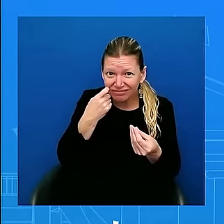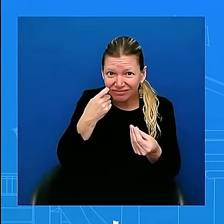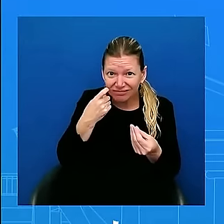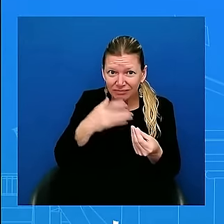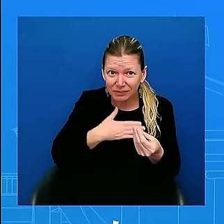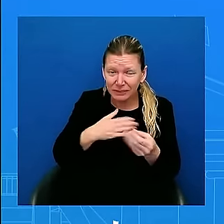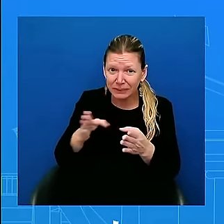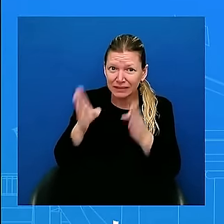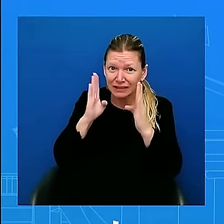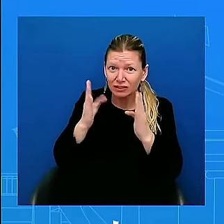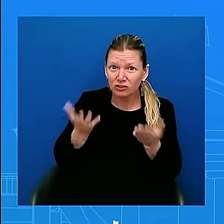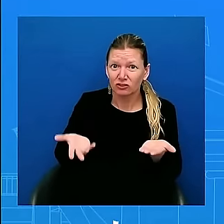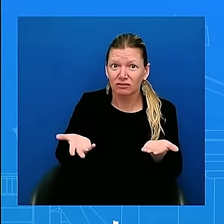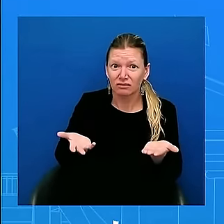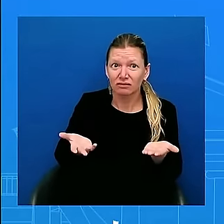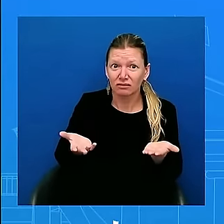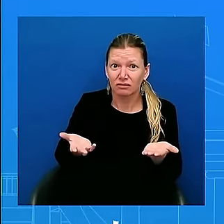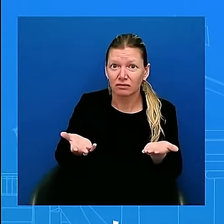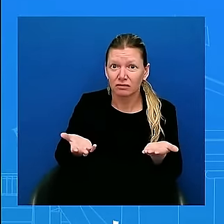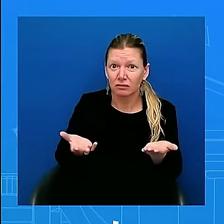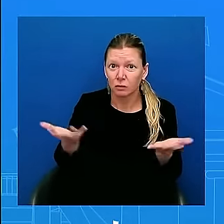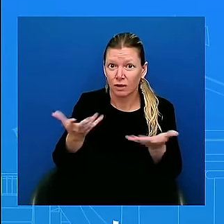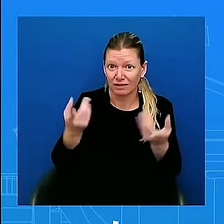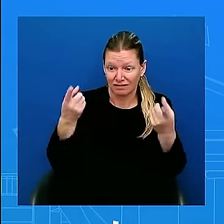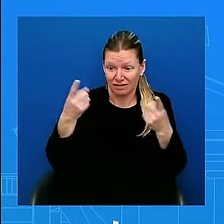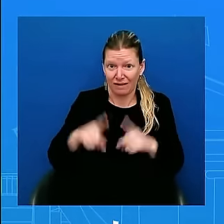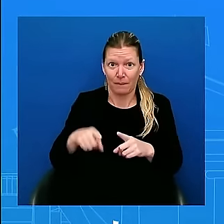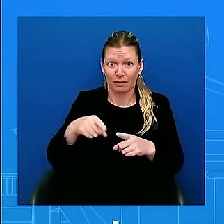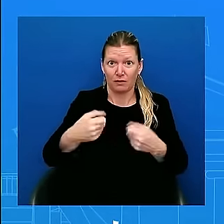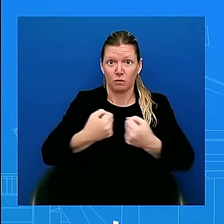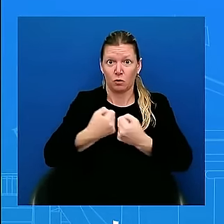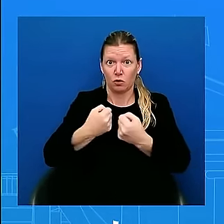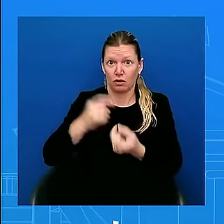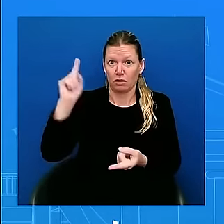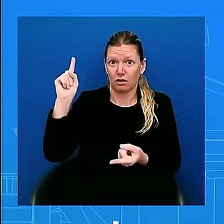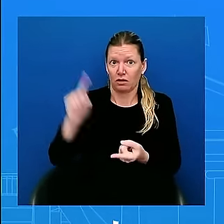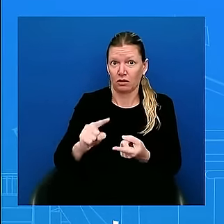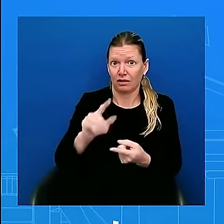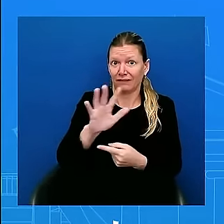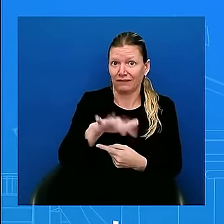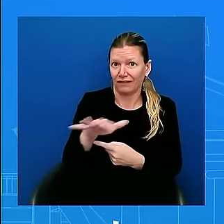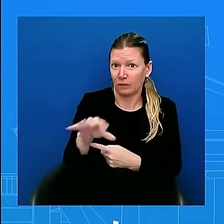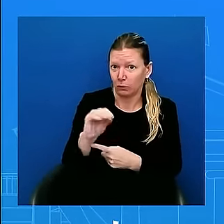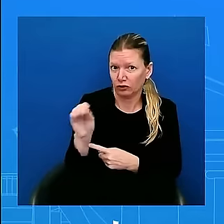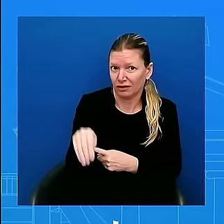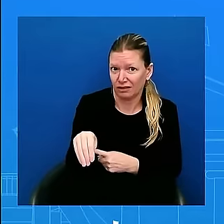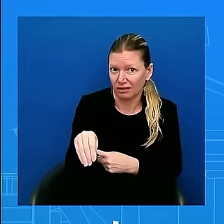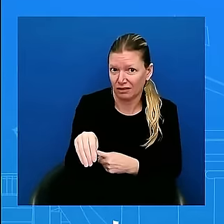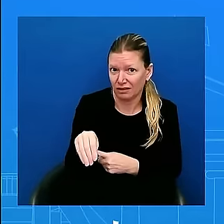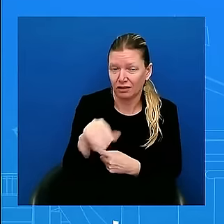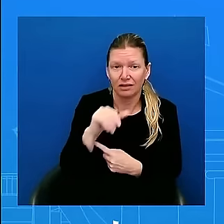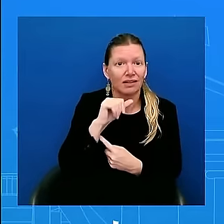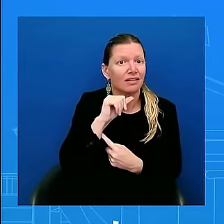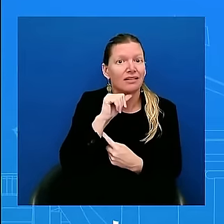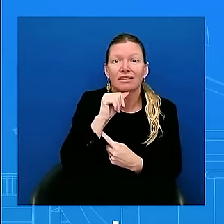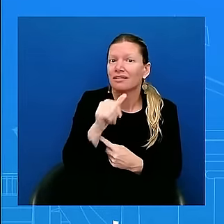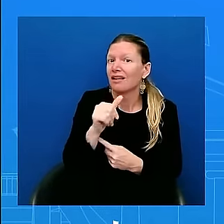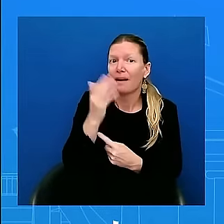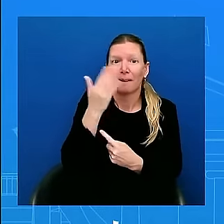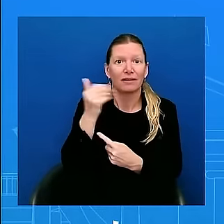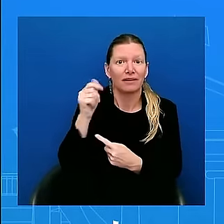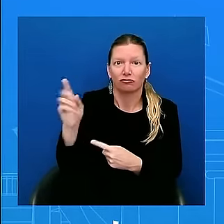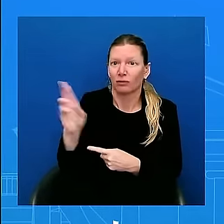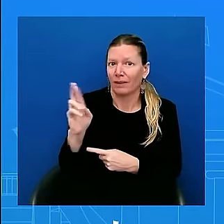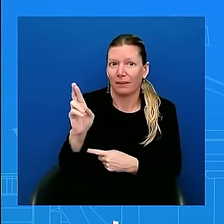It's down by 55%. Not because of Republicans and Congress and what they did. It's because of what this president and this vice president did. They